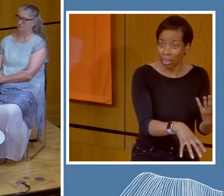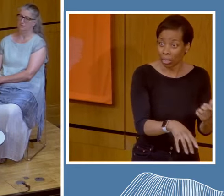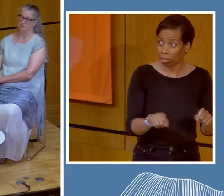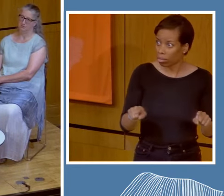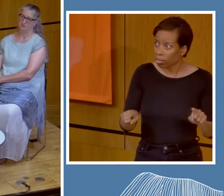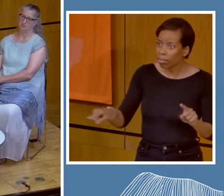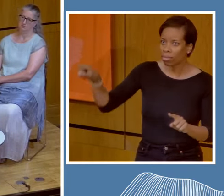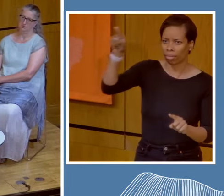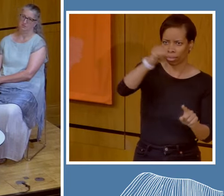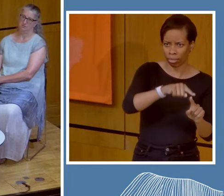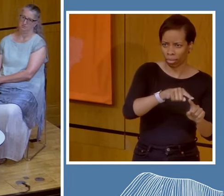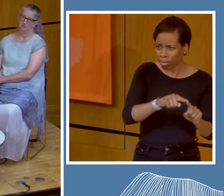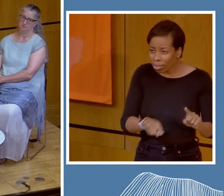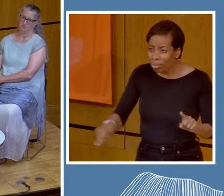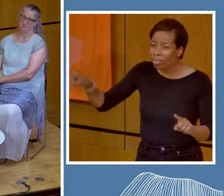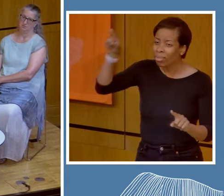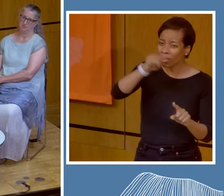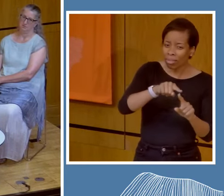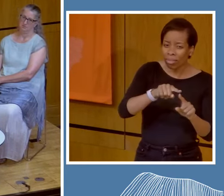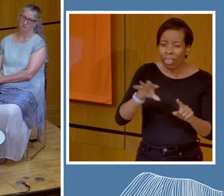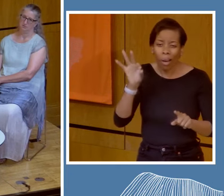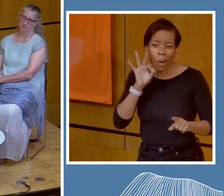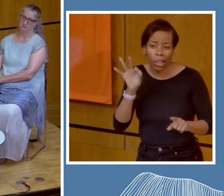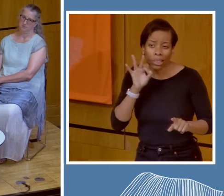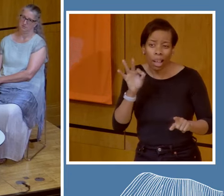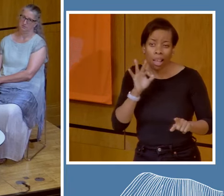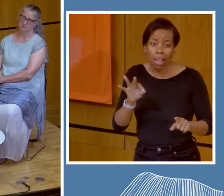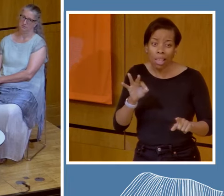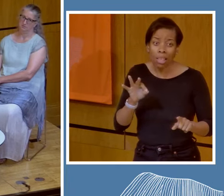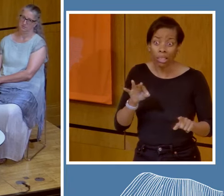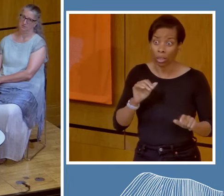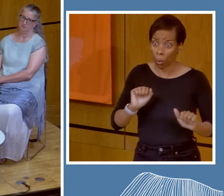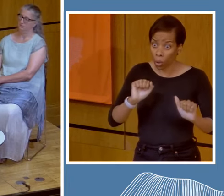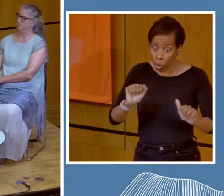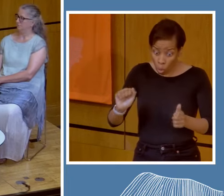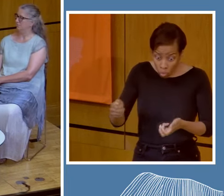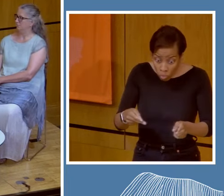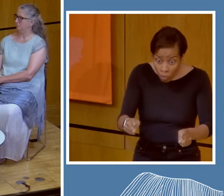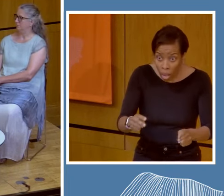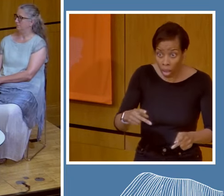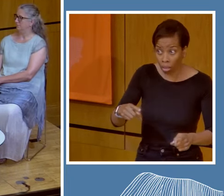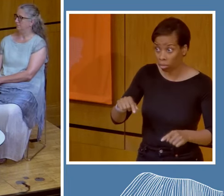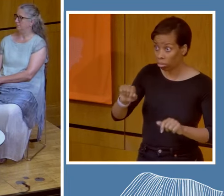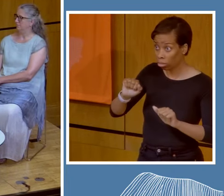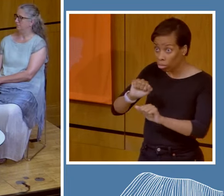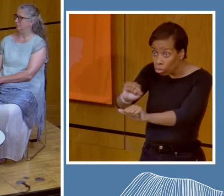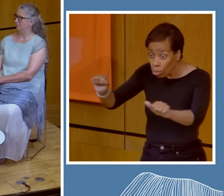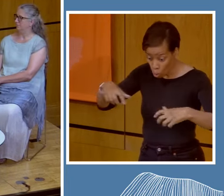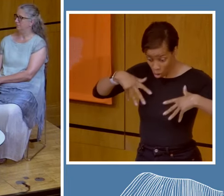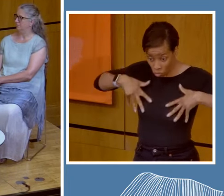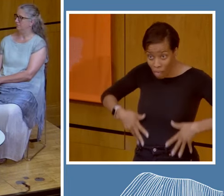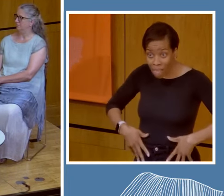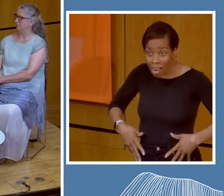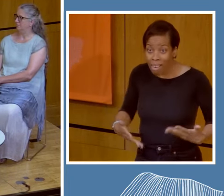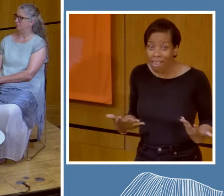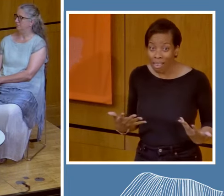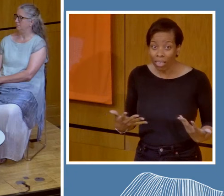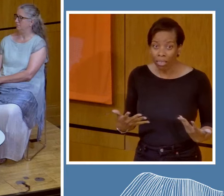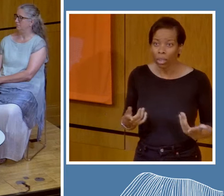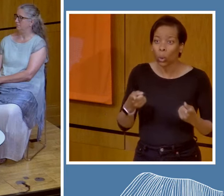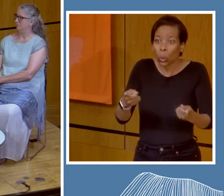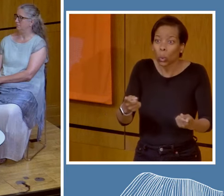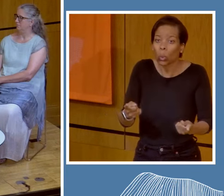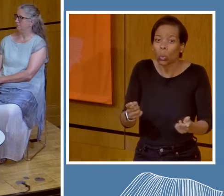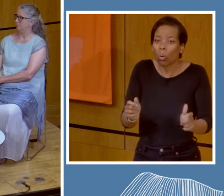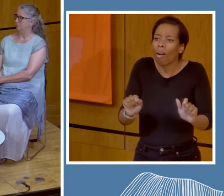within that 60% of the water that's embodied within the rivers and lakes that are sitting all in this room. You are in and of itself nature.